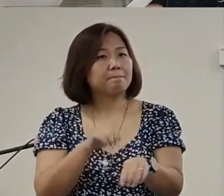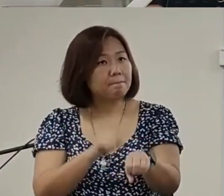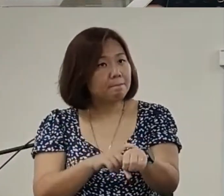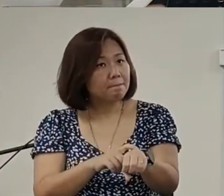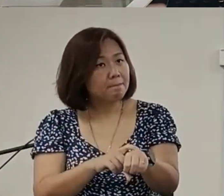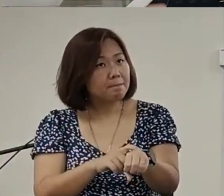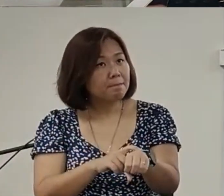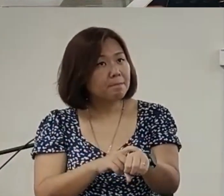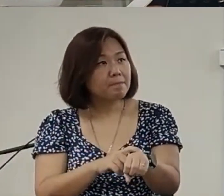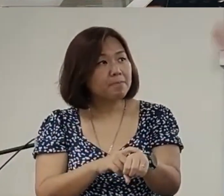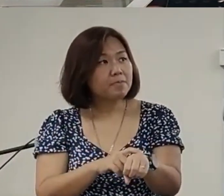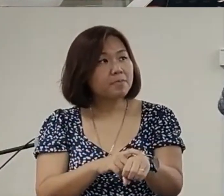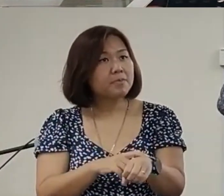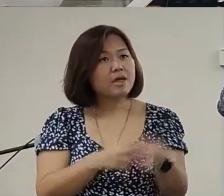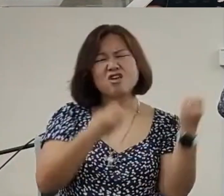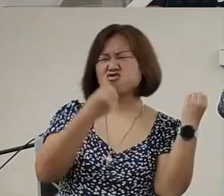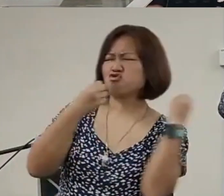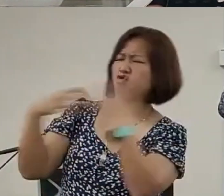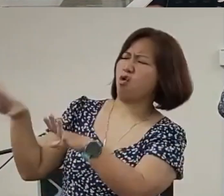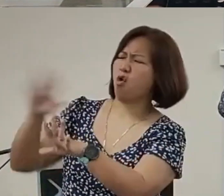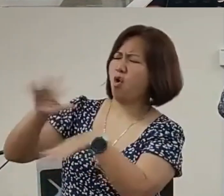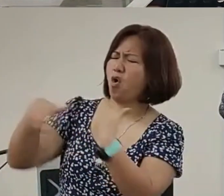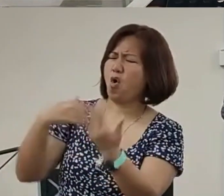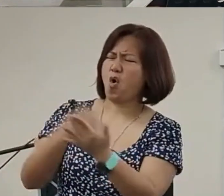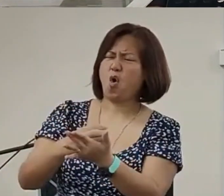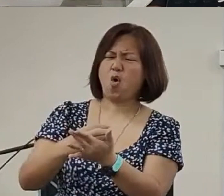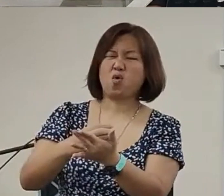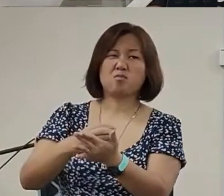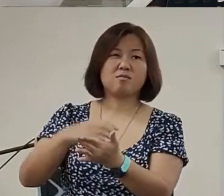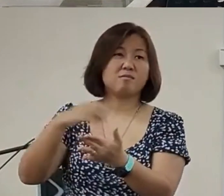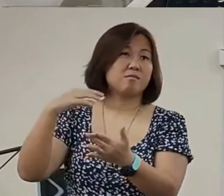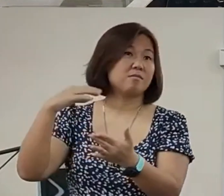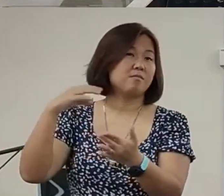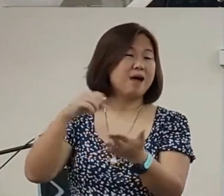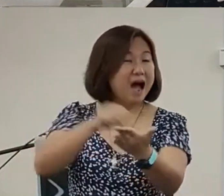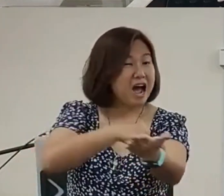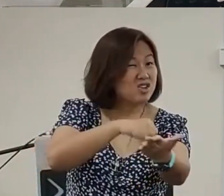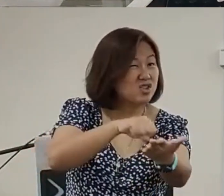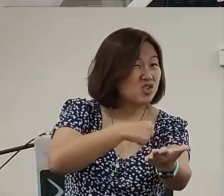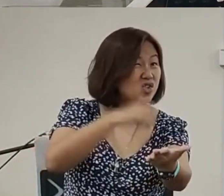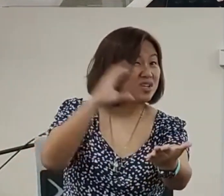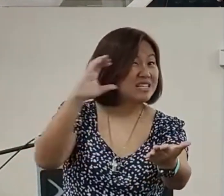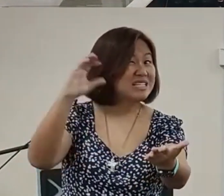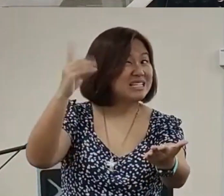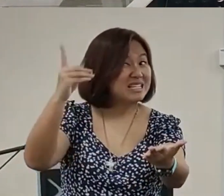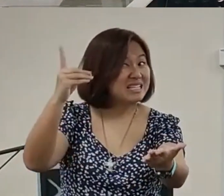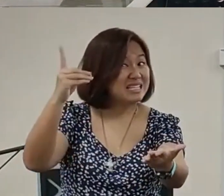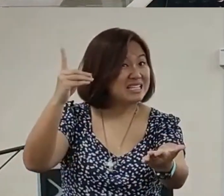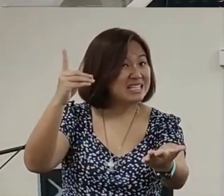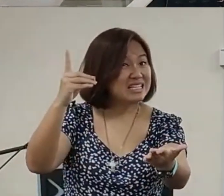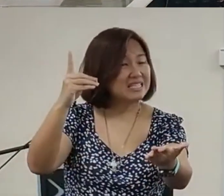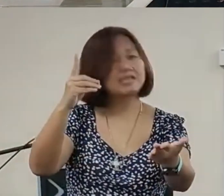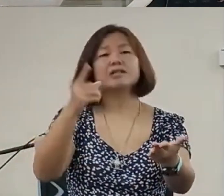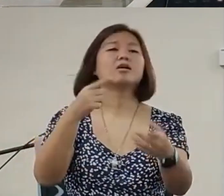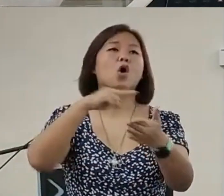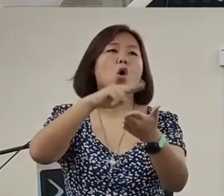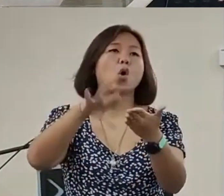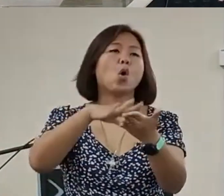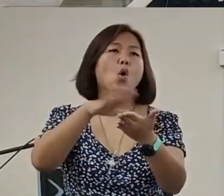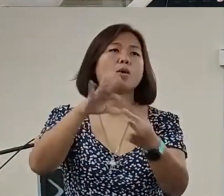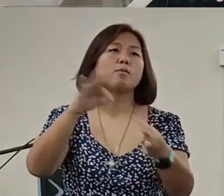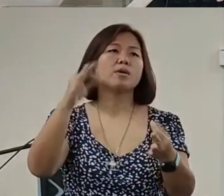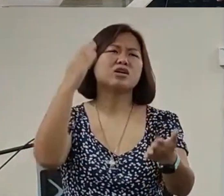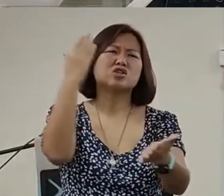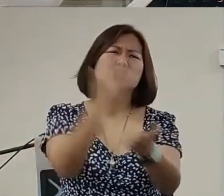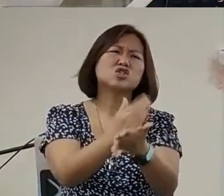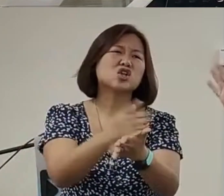90s I threw away all my CDs all this I'm not saying you must do that but I did that the Holy Spirit told me to do it